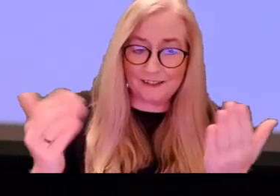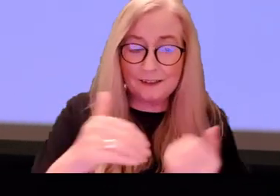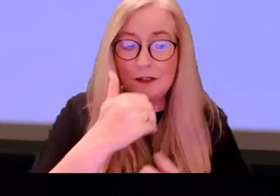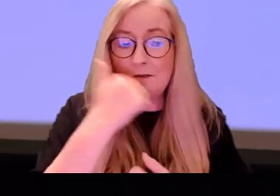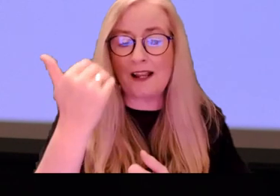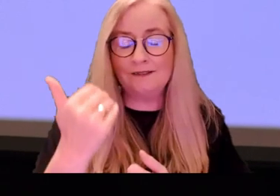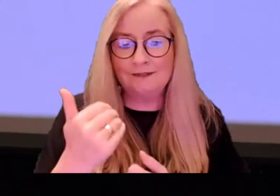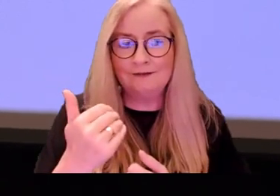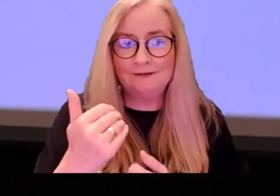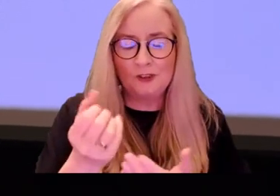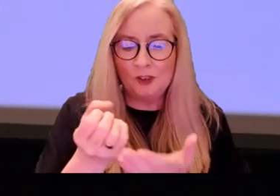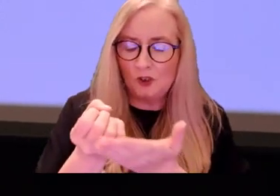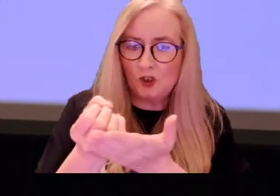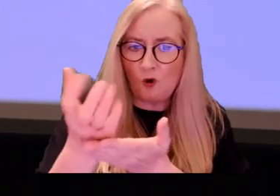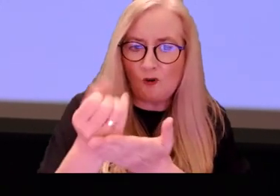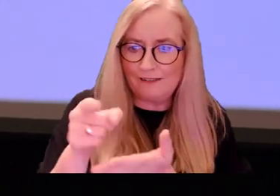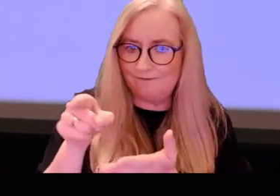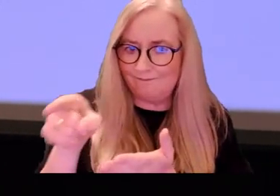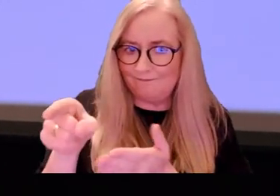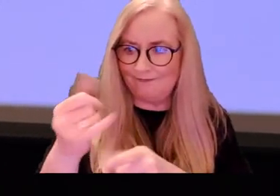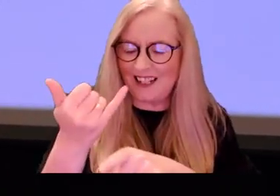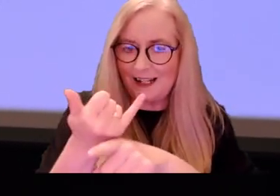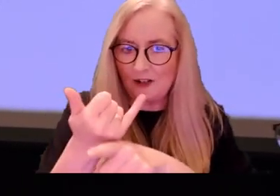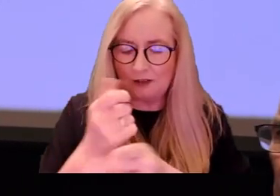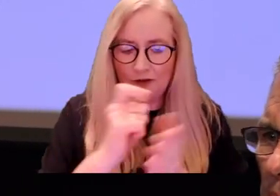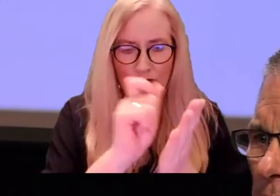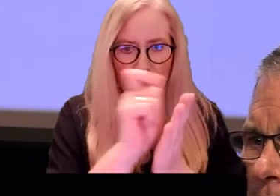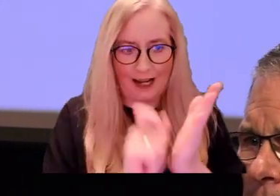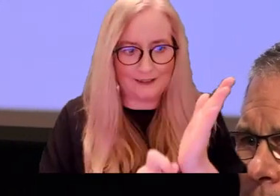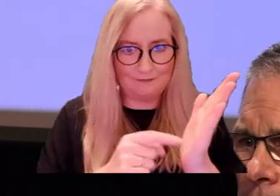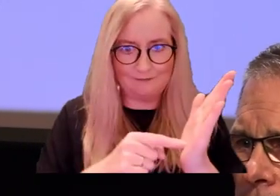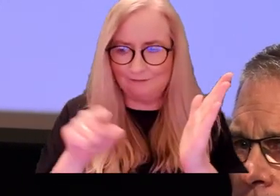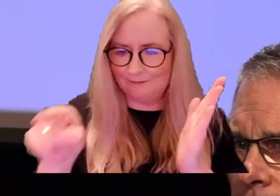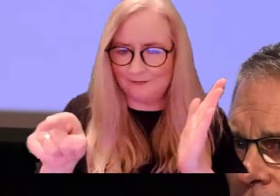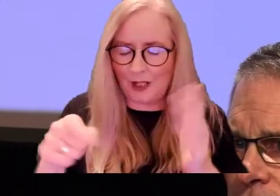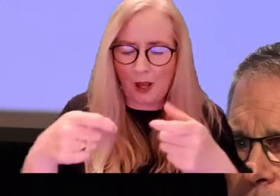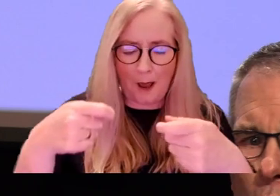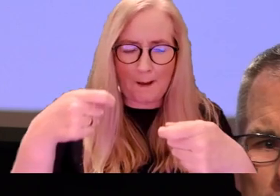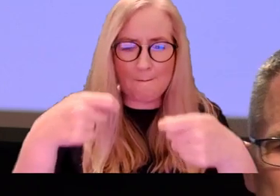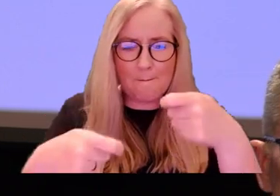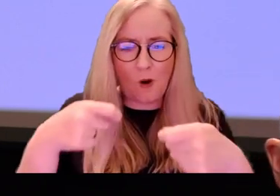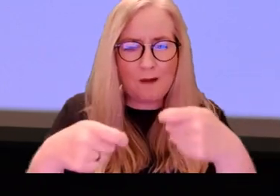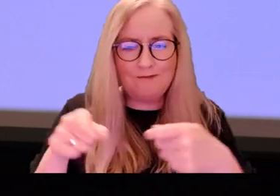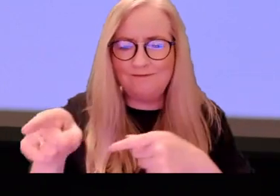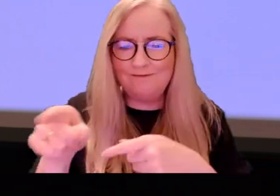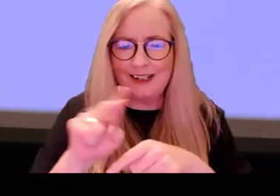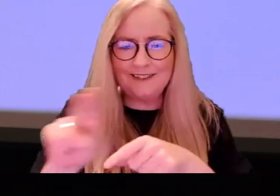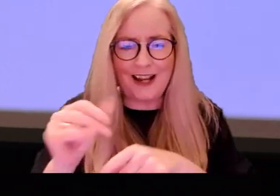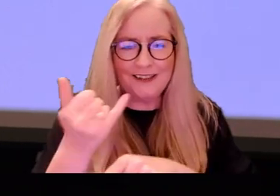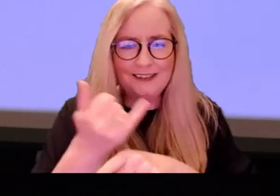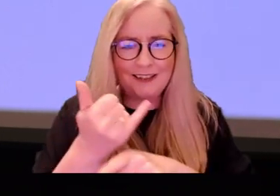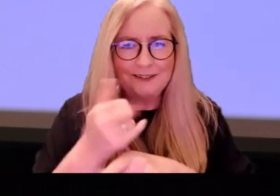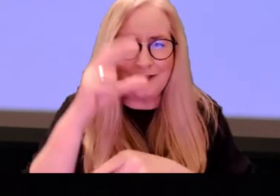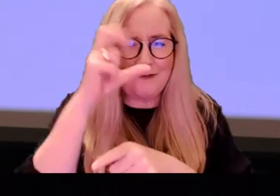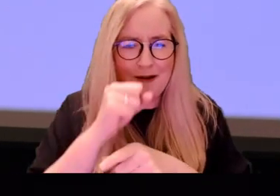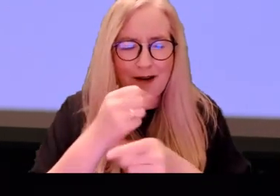I'm doing it for the stories he is yet to write. For the poetry he is